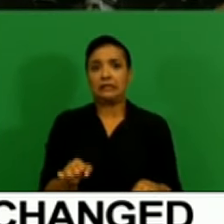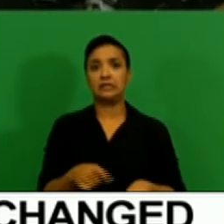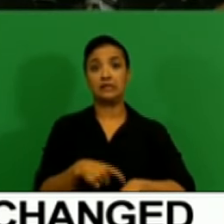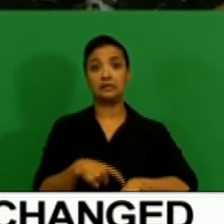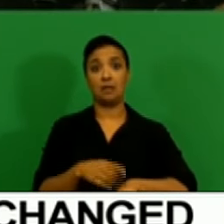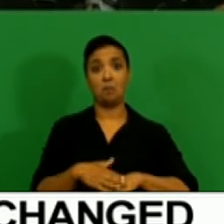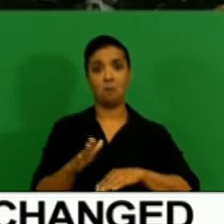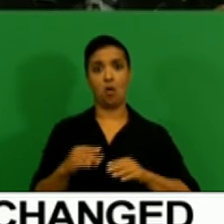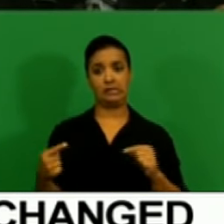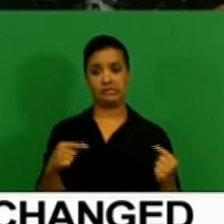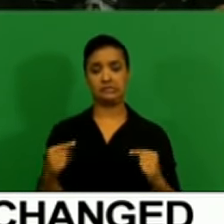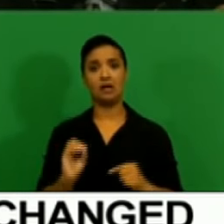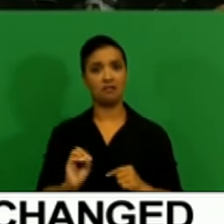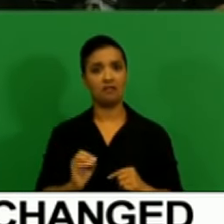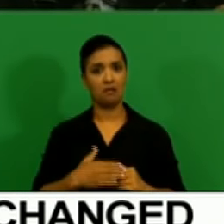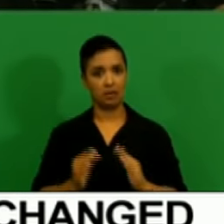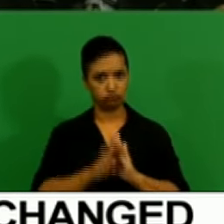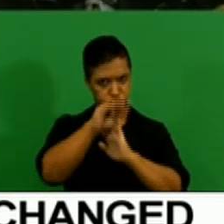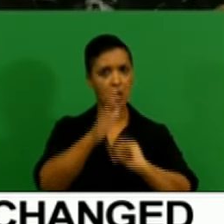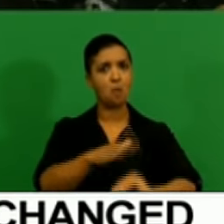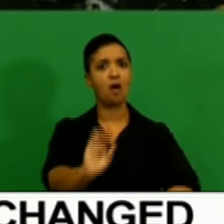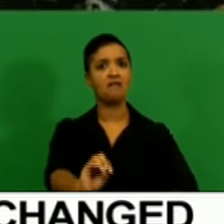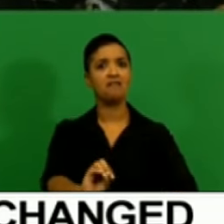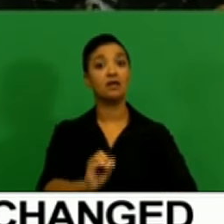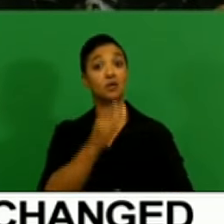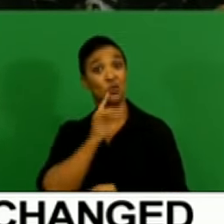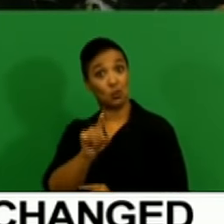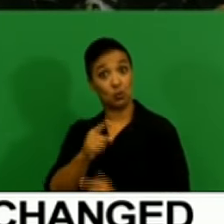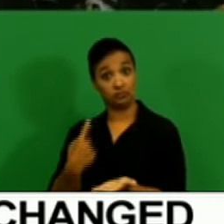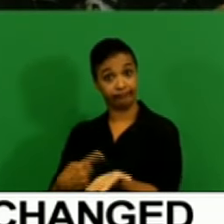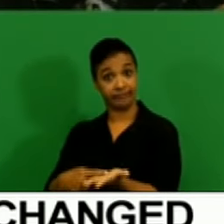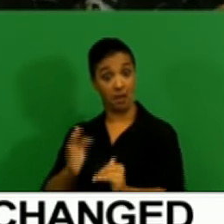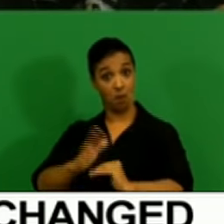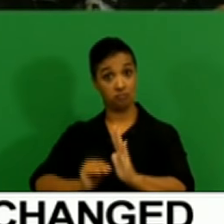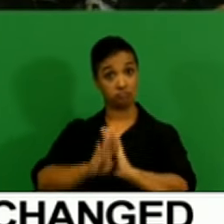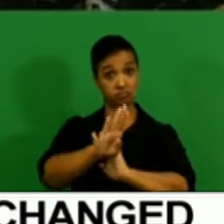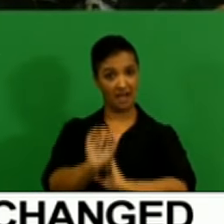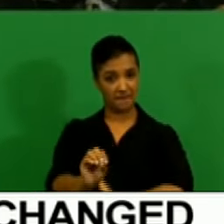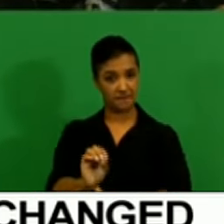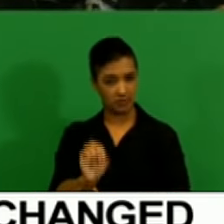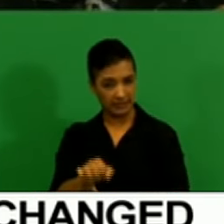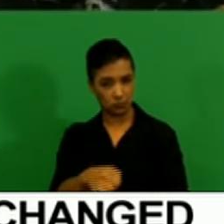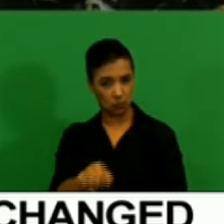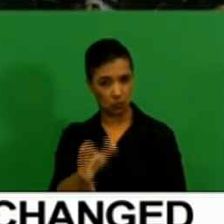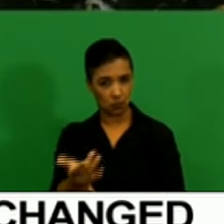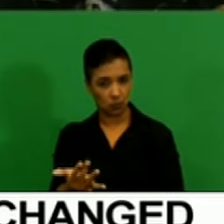revisions. Okay. But also, yeah, did you discuss – in the light of that, did you discuss increasing interest – the increase rate?